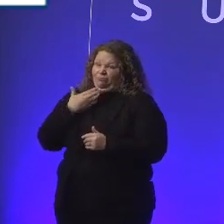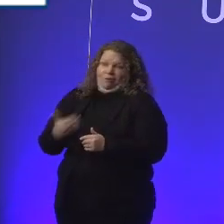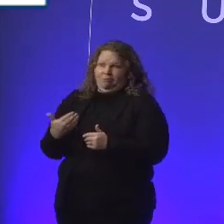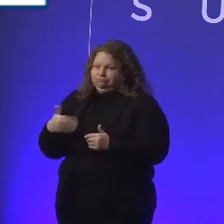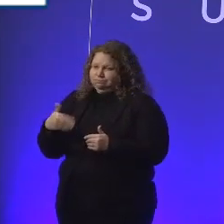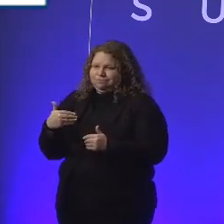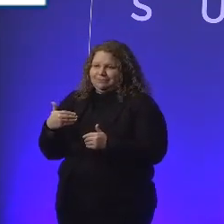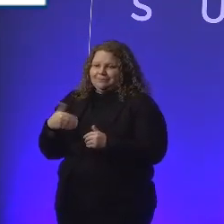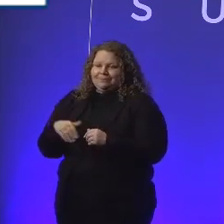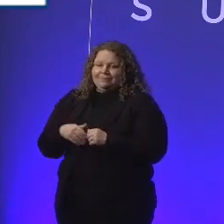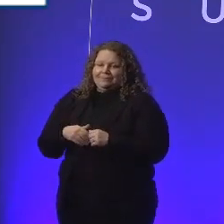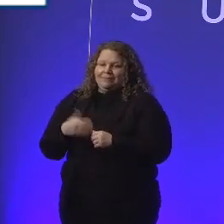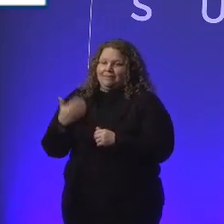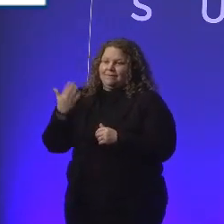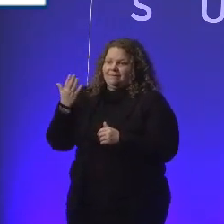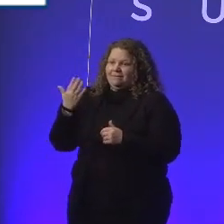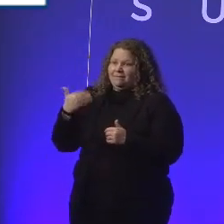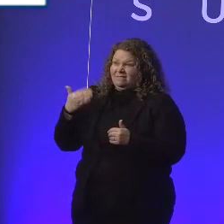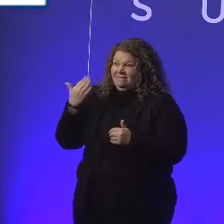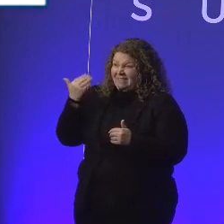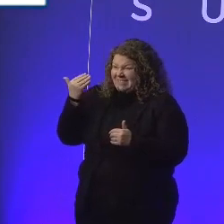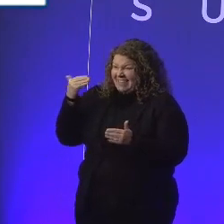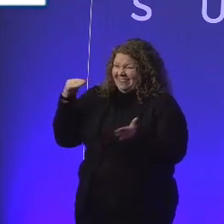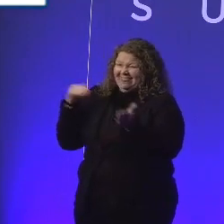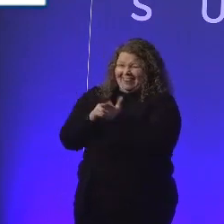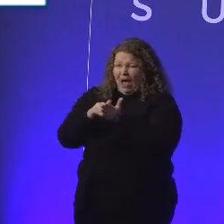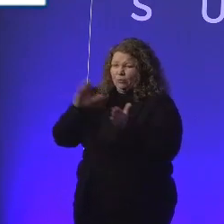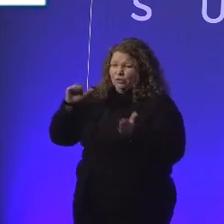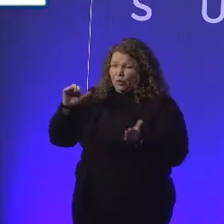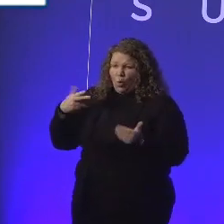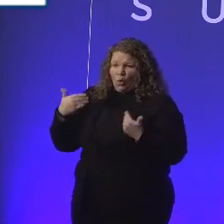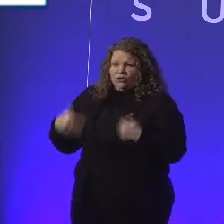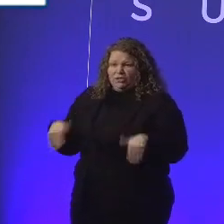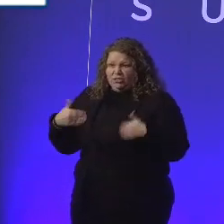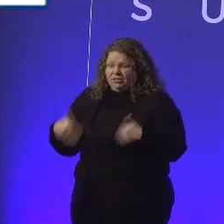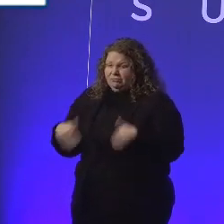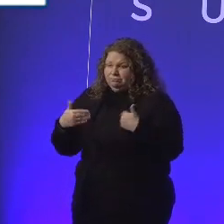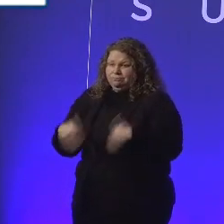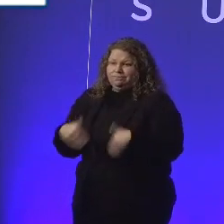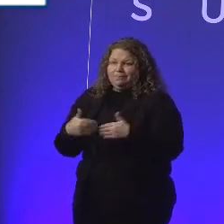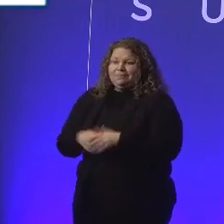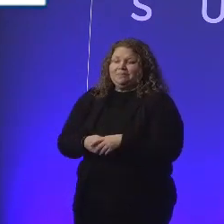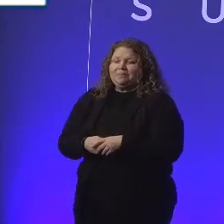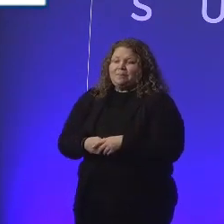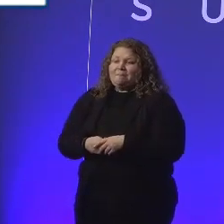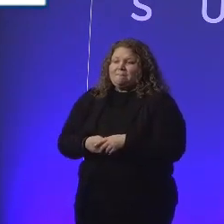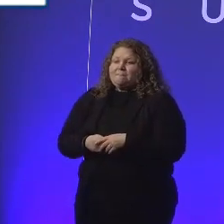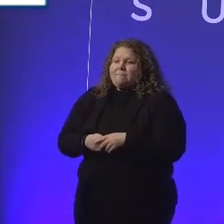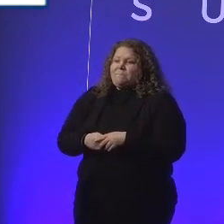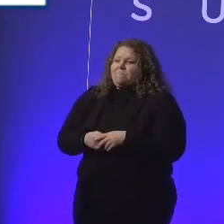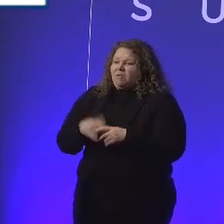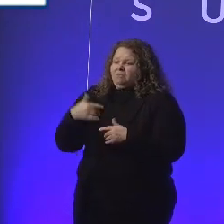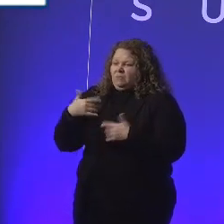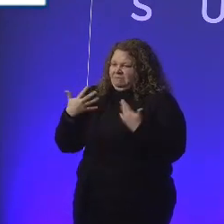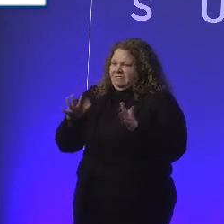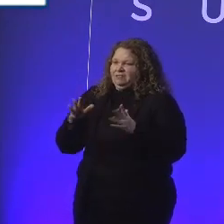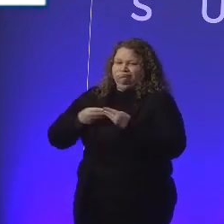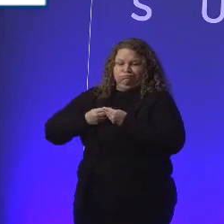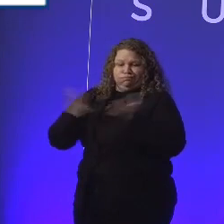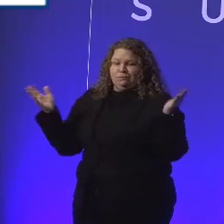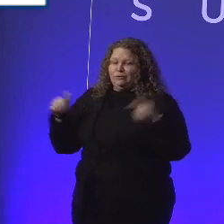nearly 15,000 work coaches trained on accessibility fundamentals